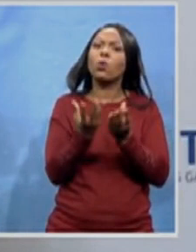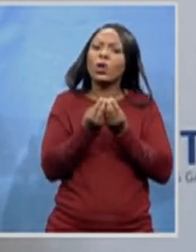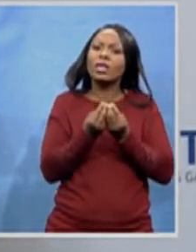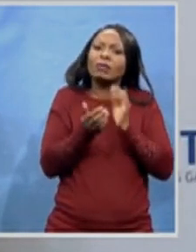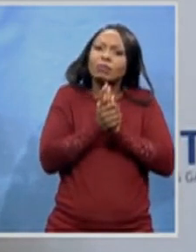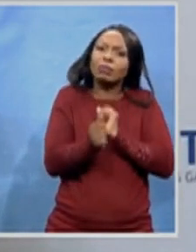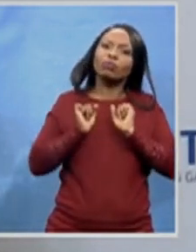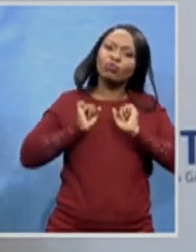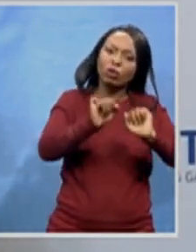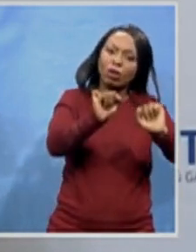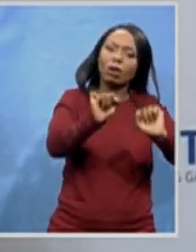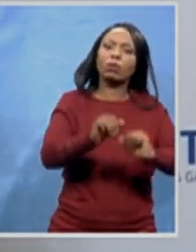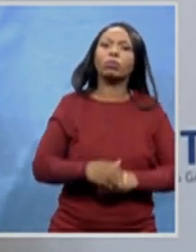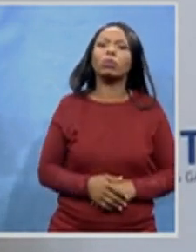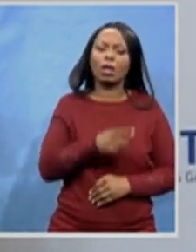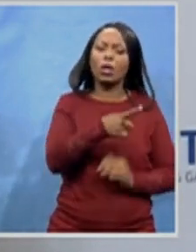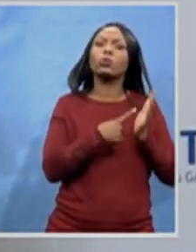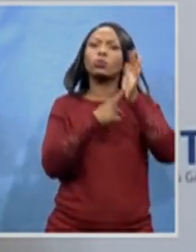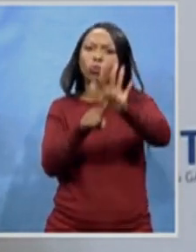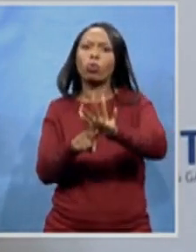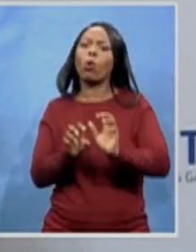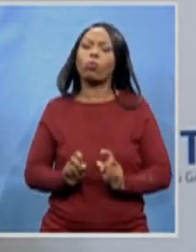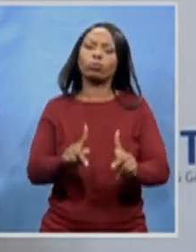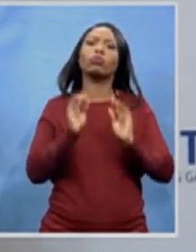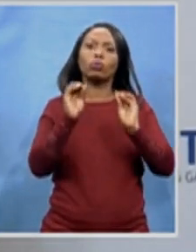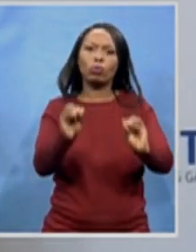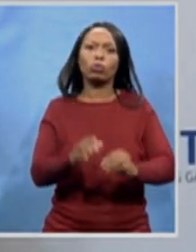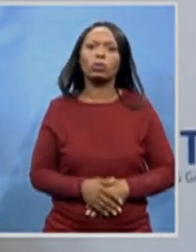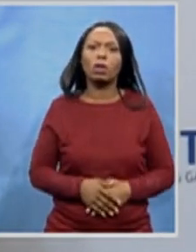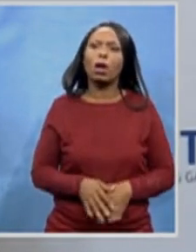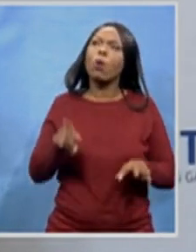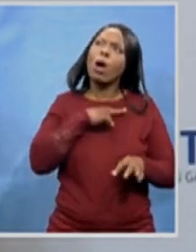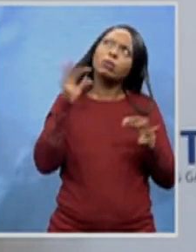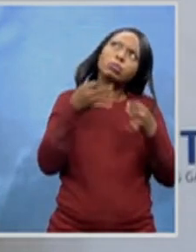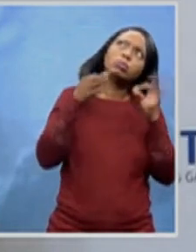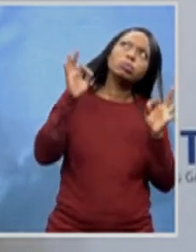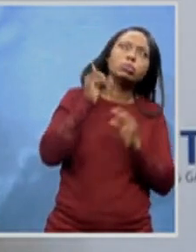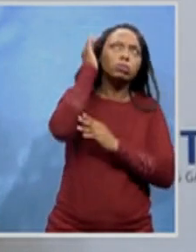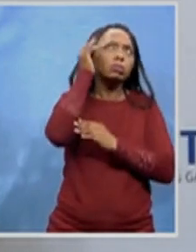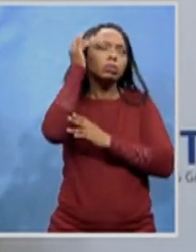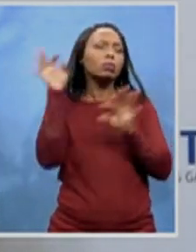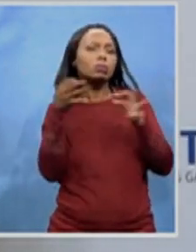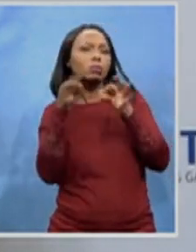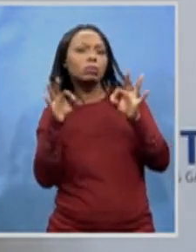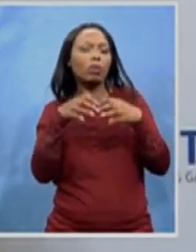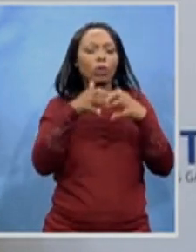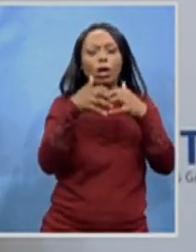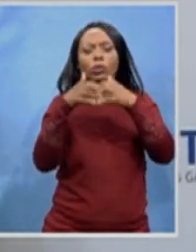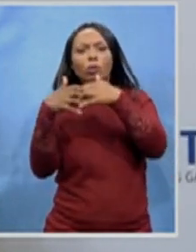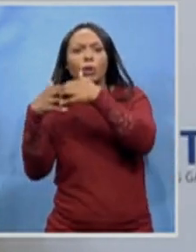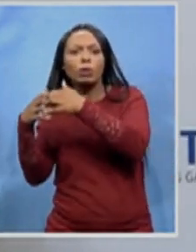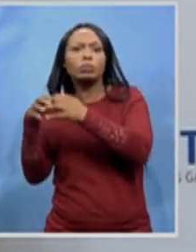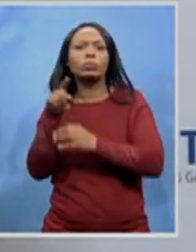music industry on its head, deriving great economic activity within it for its individuals.